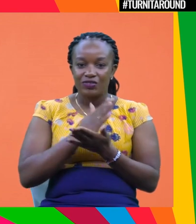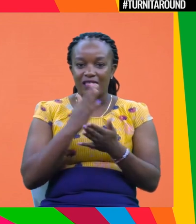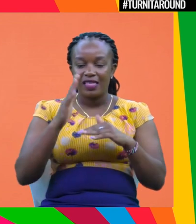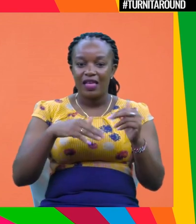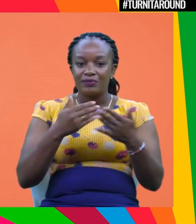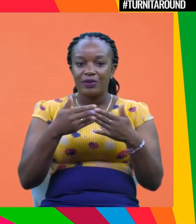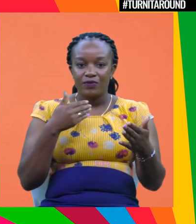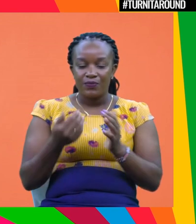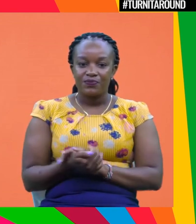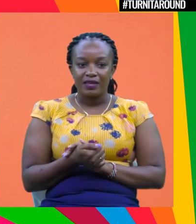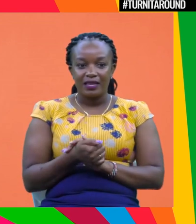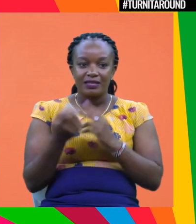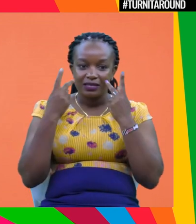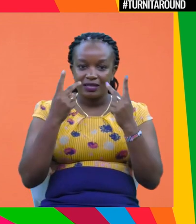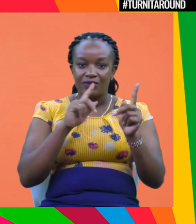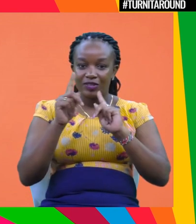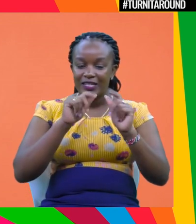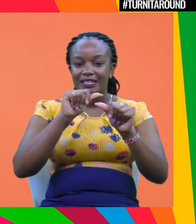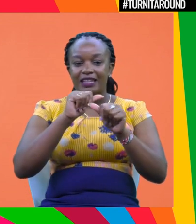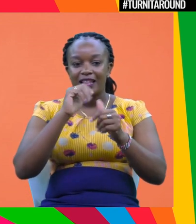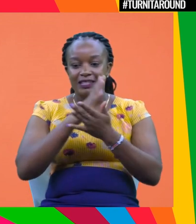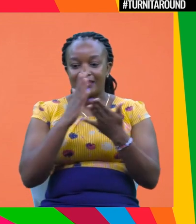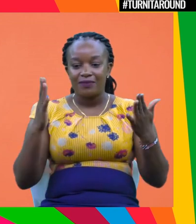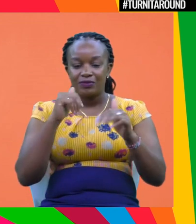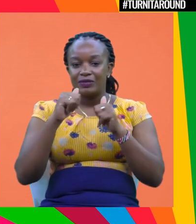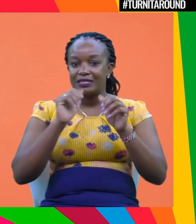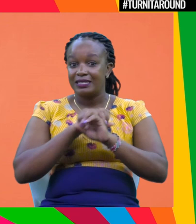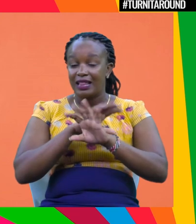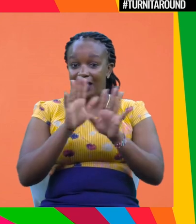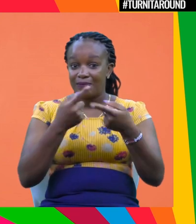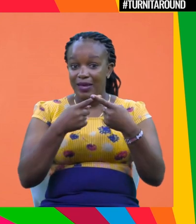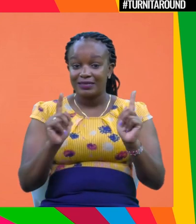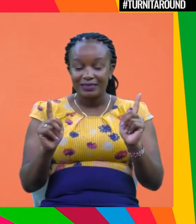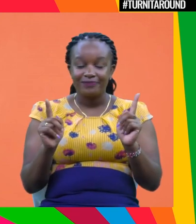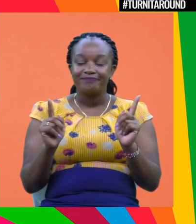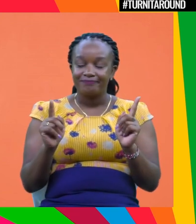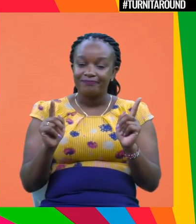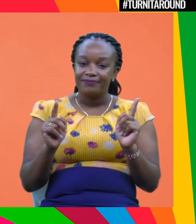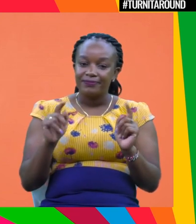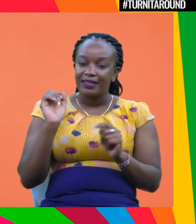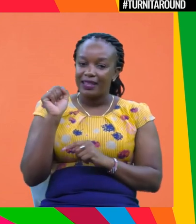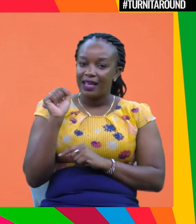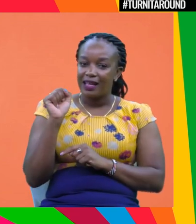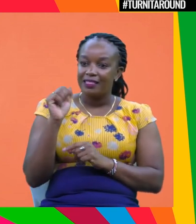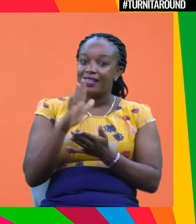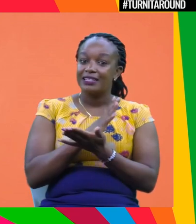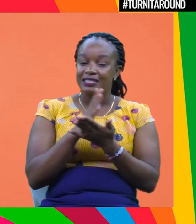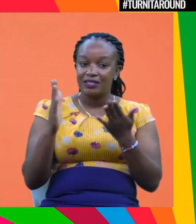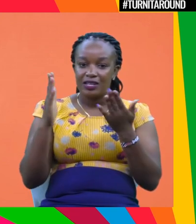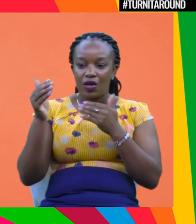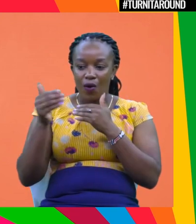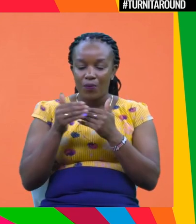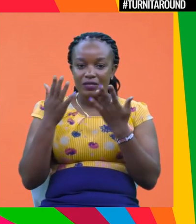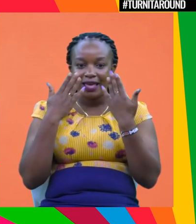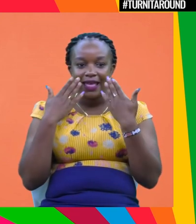that. I was going to comment something, but then to be honest, you commented all, but yeah, um, the session